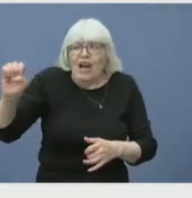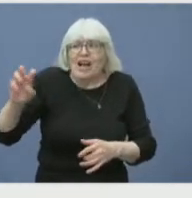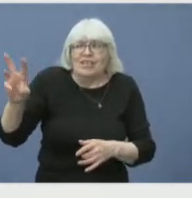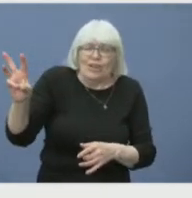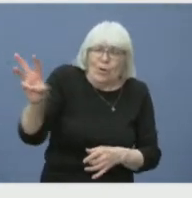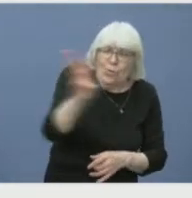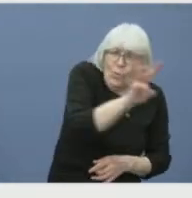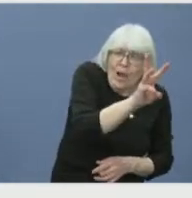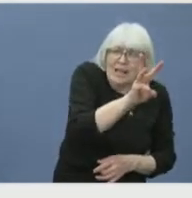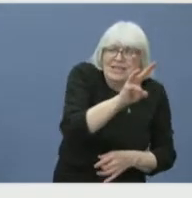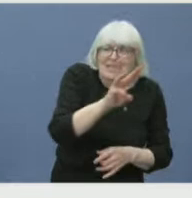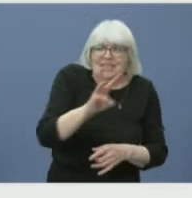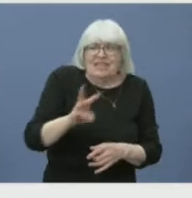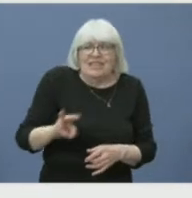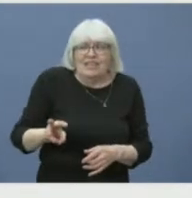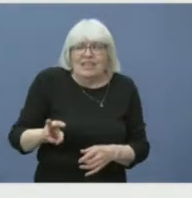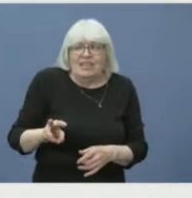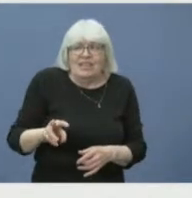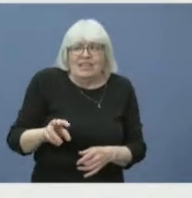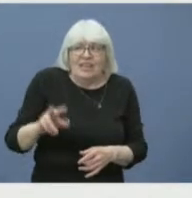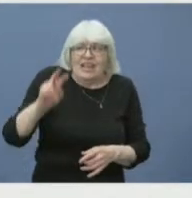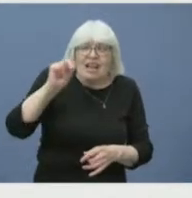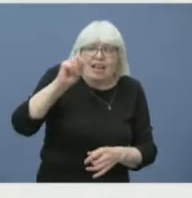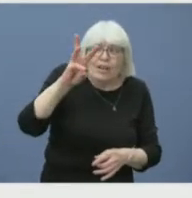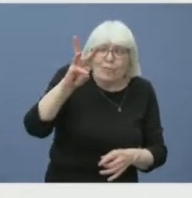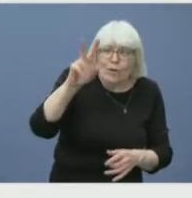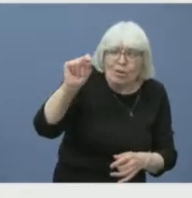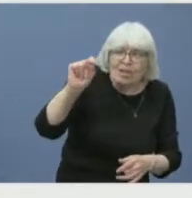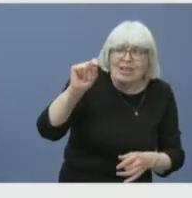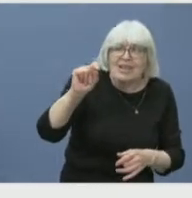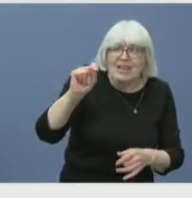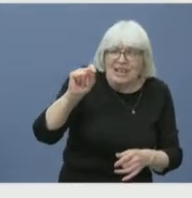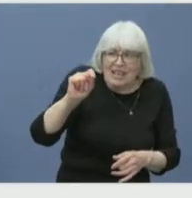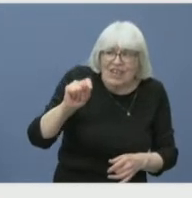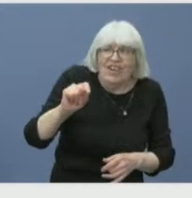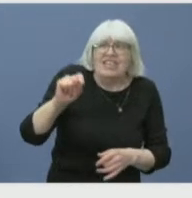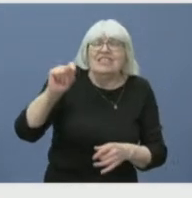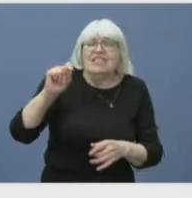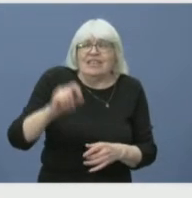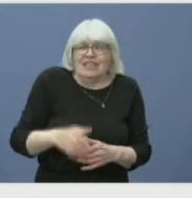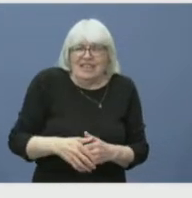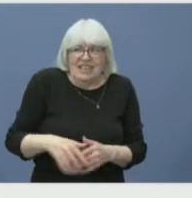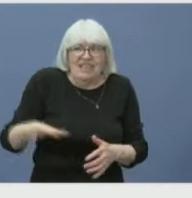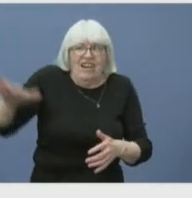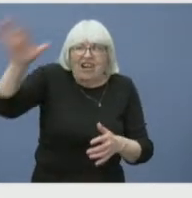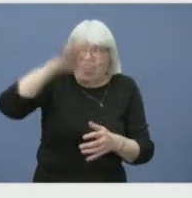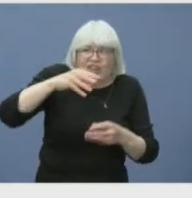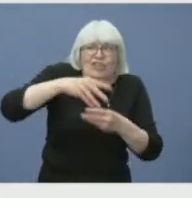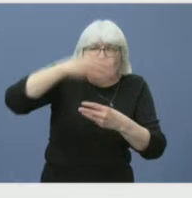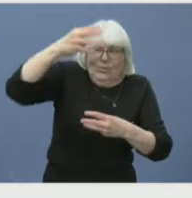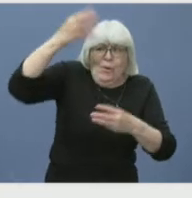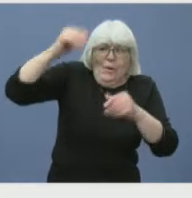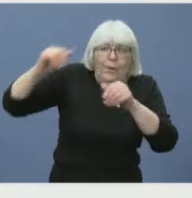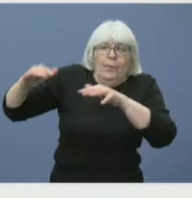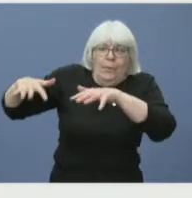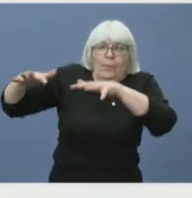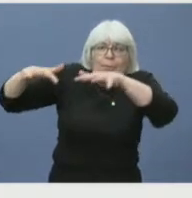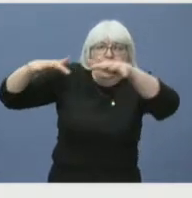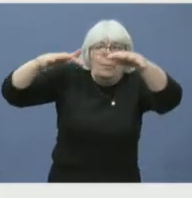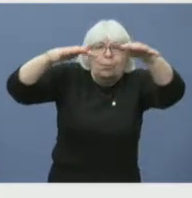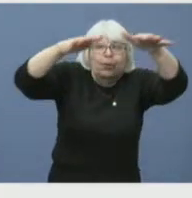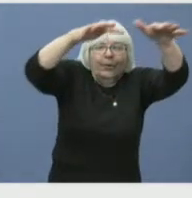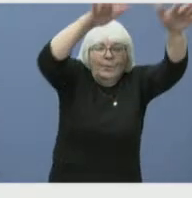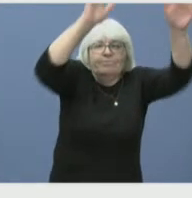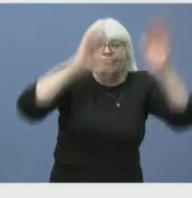very busy stretch for Canada, and that's likely contributing to most of that smoke. Thanks for that, Scott. I'll move along now to Radio